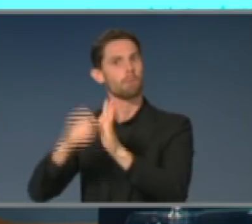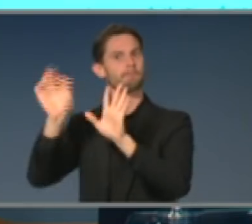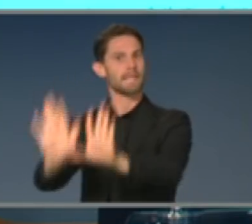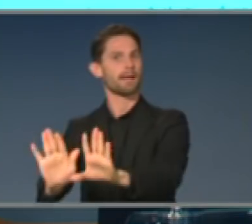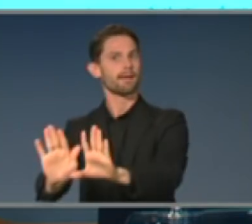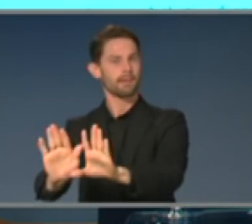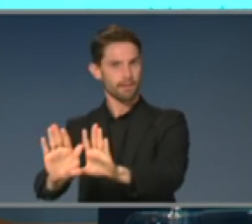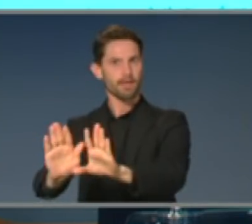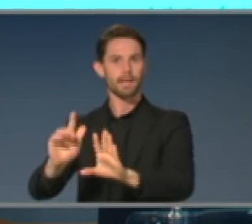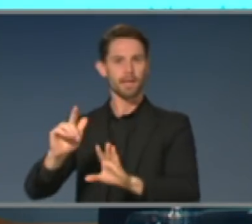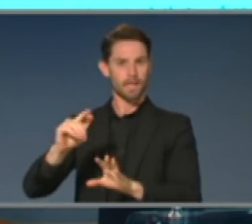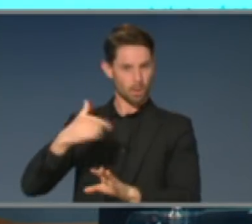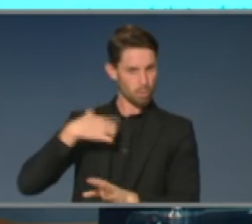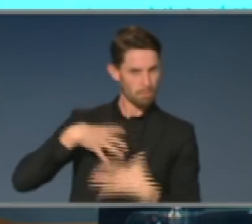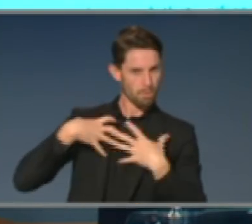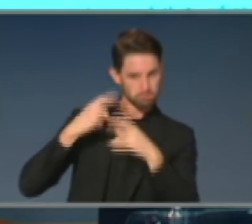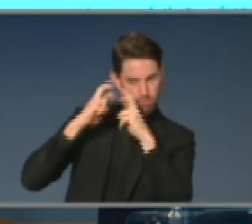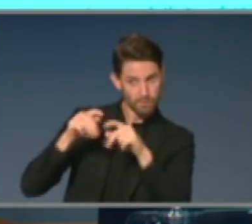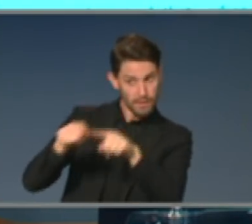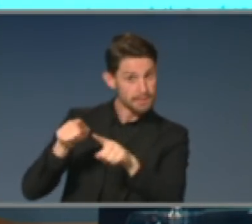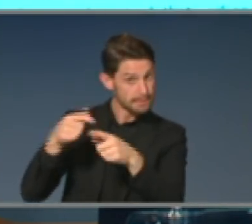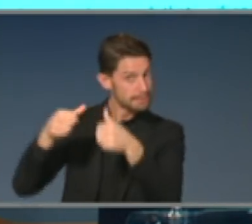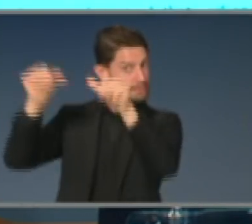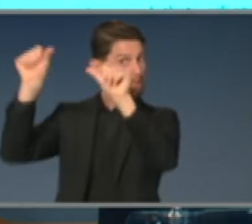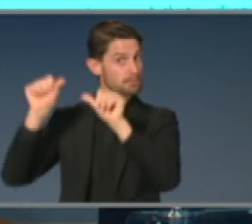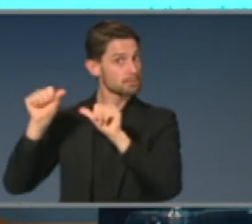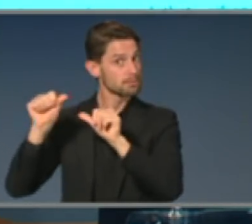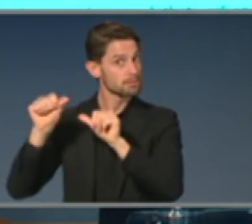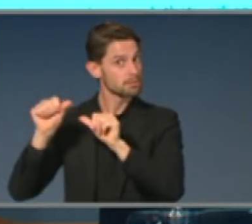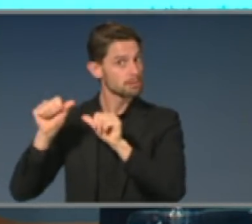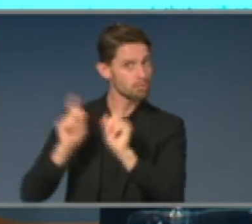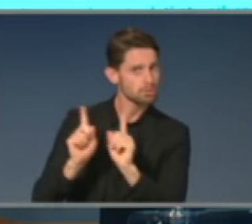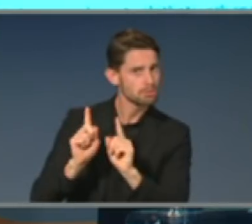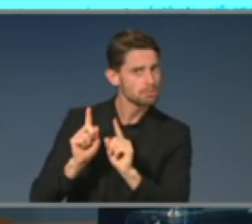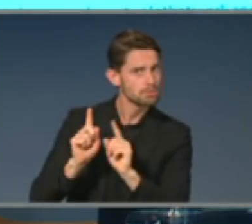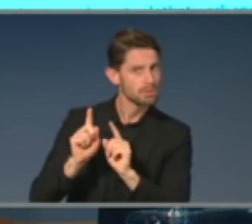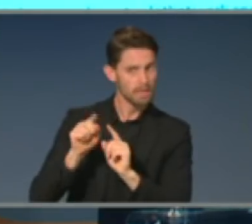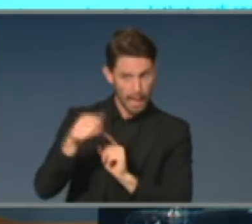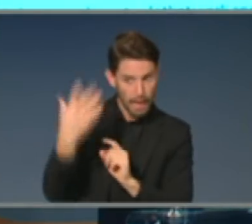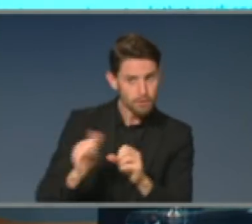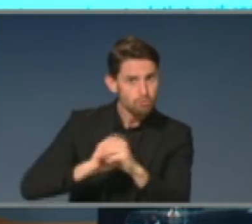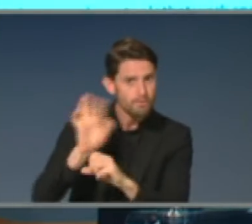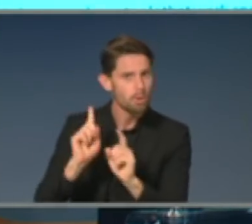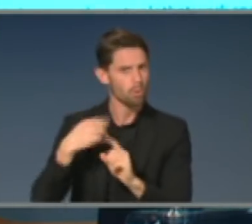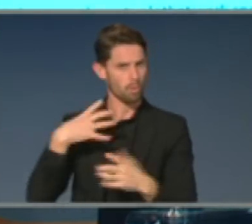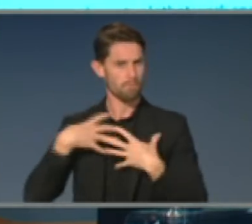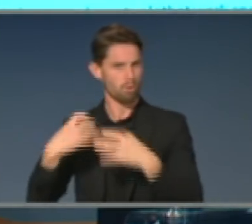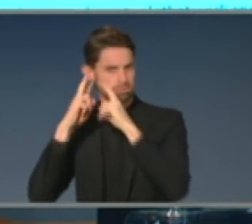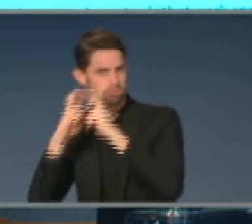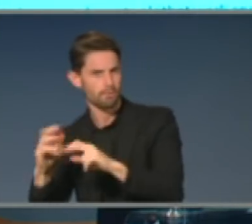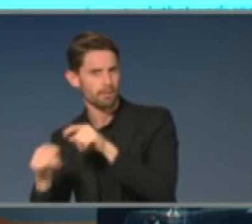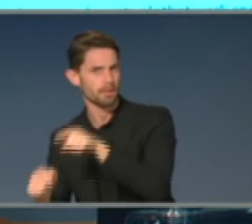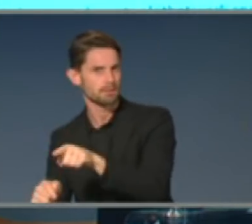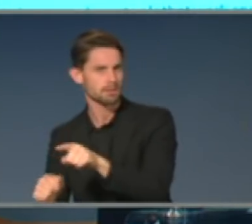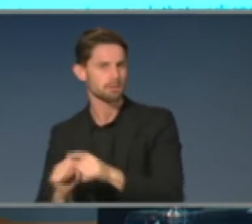test broadly, and we have to have public health mechanisms to make sure we can quarantine and isolate cases.